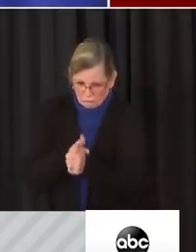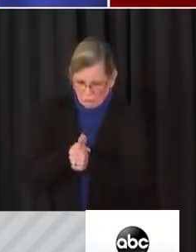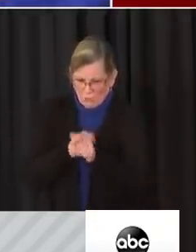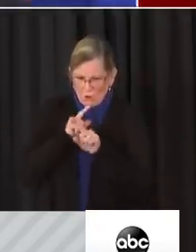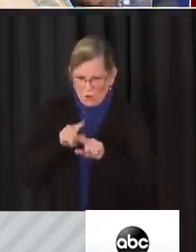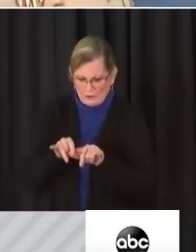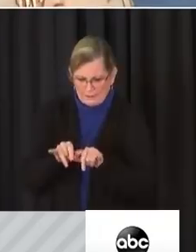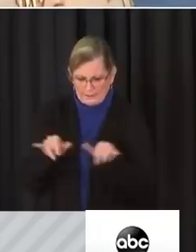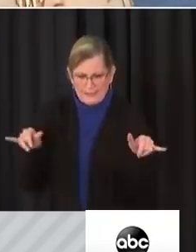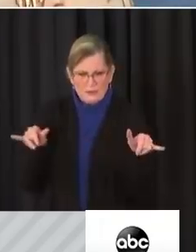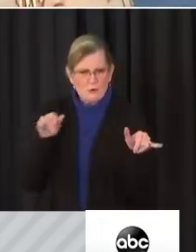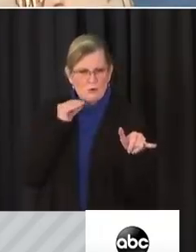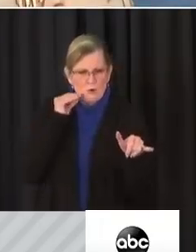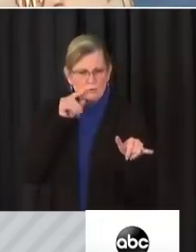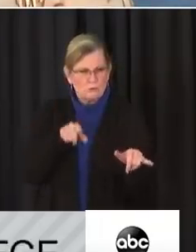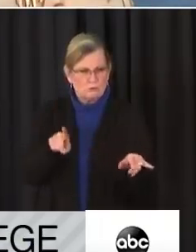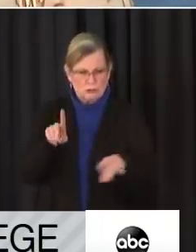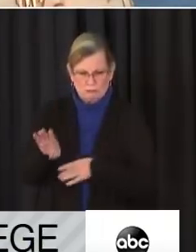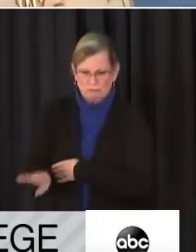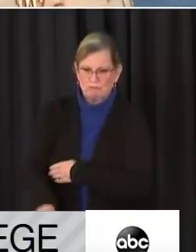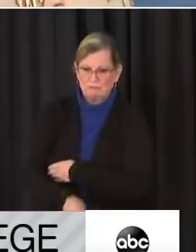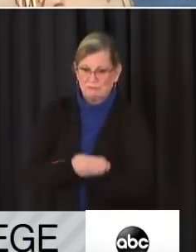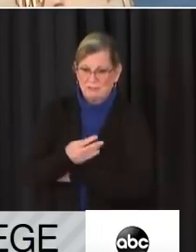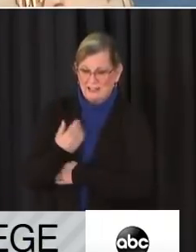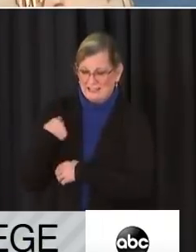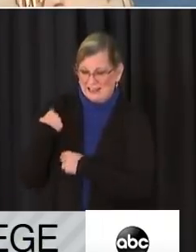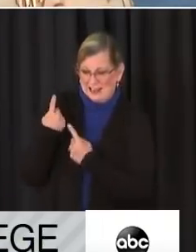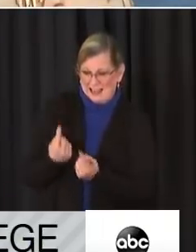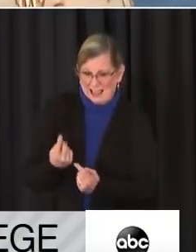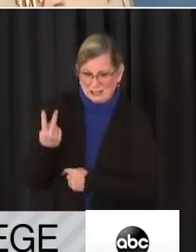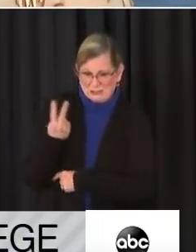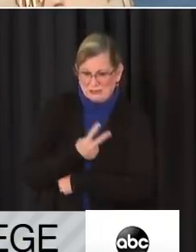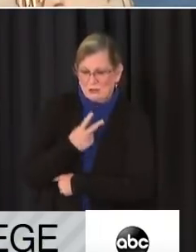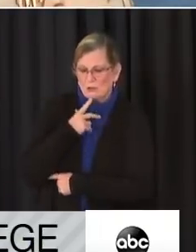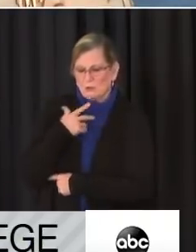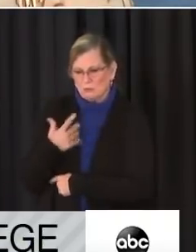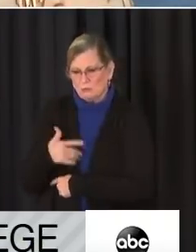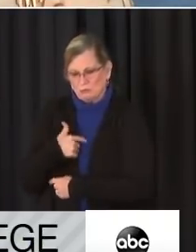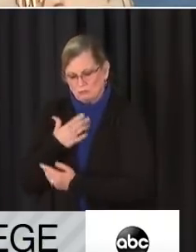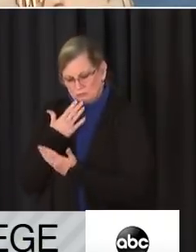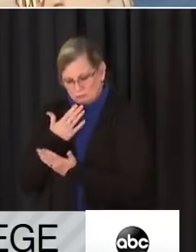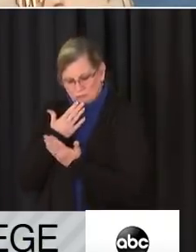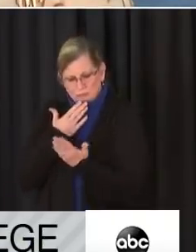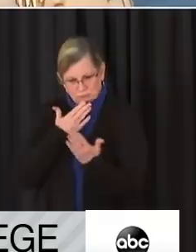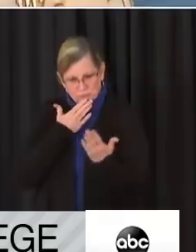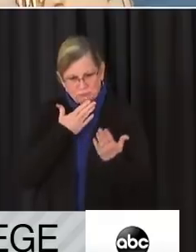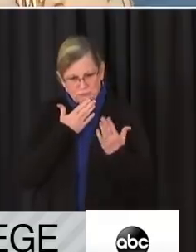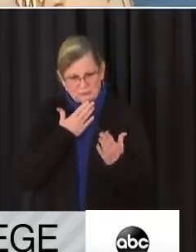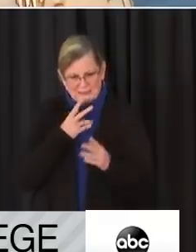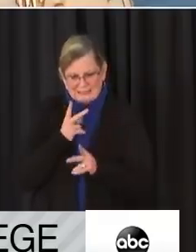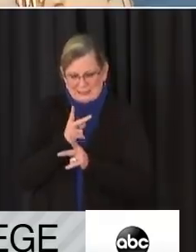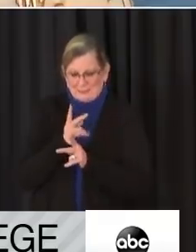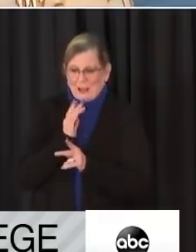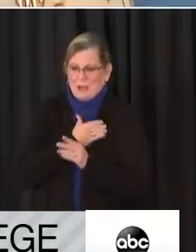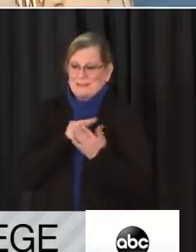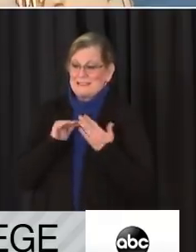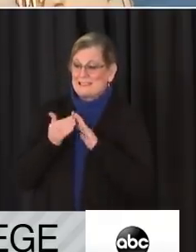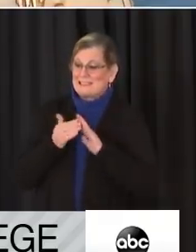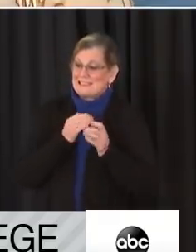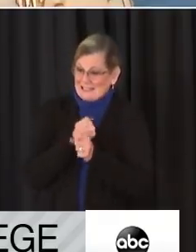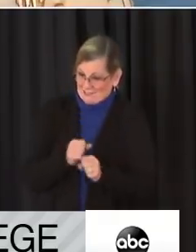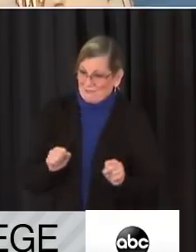during the last two days. You did your part to keep our city safe.